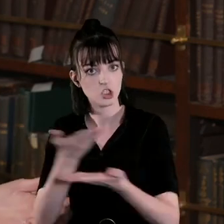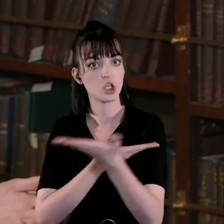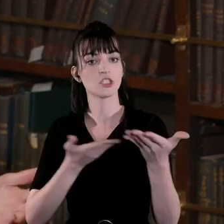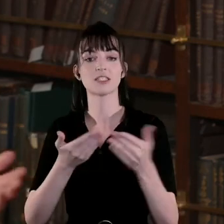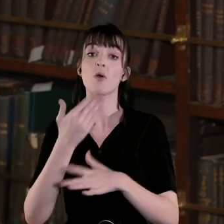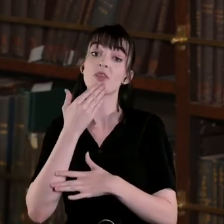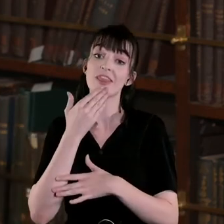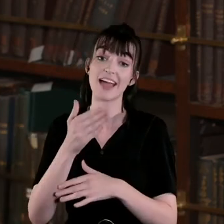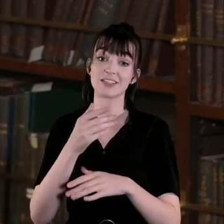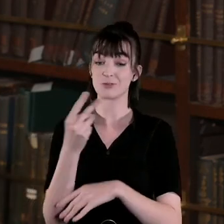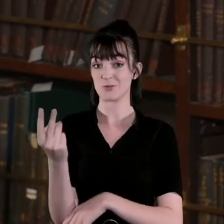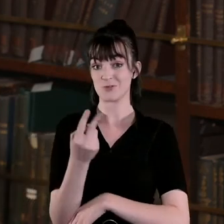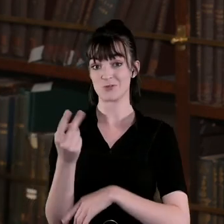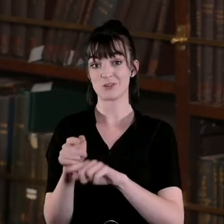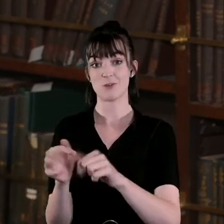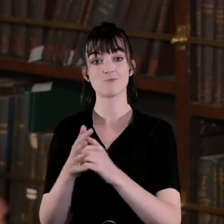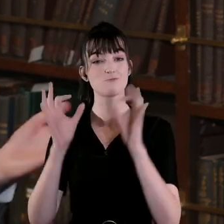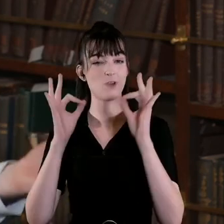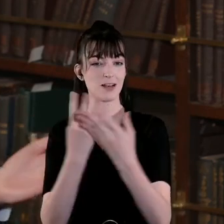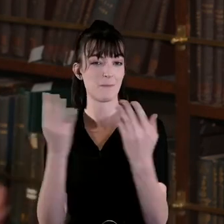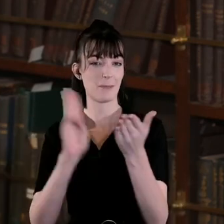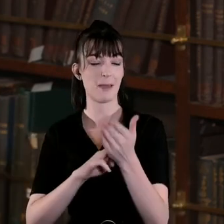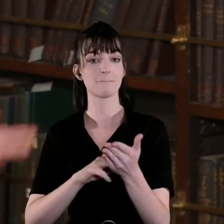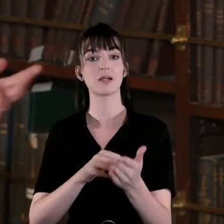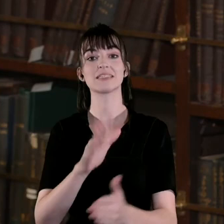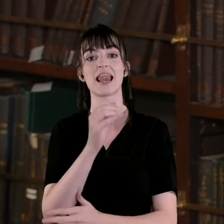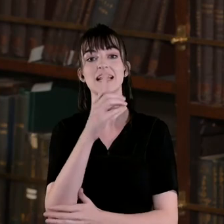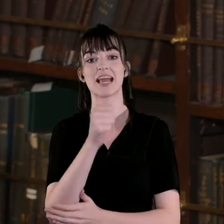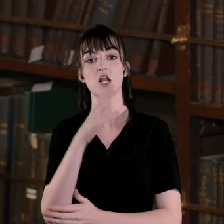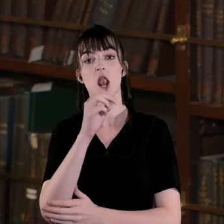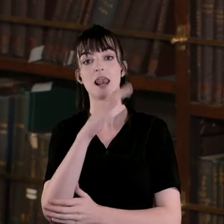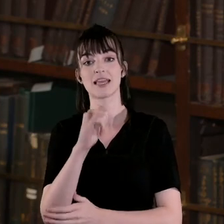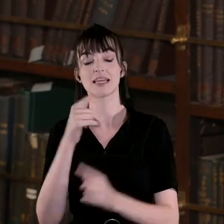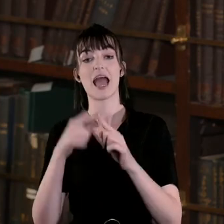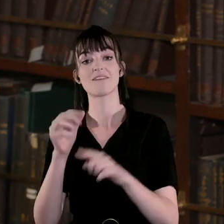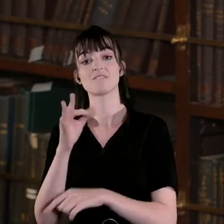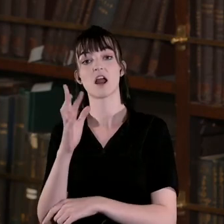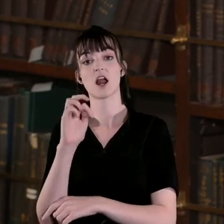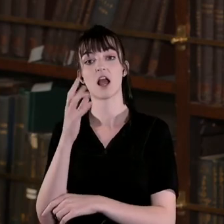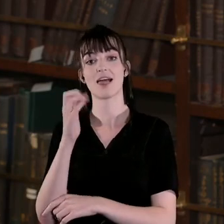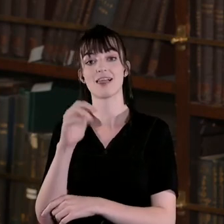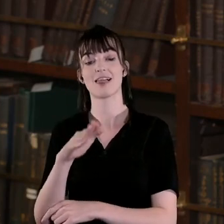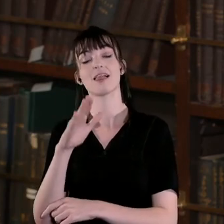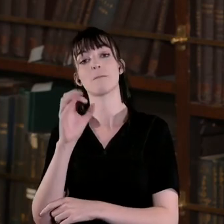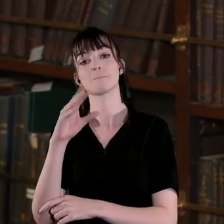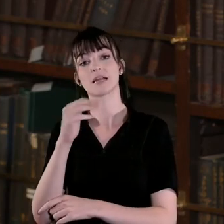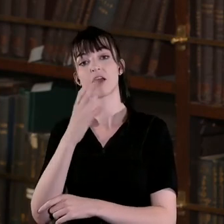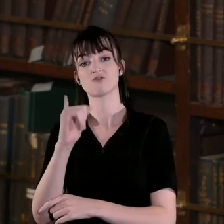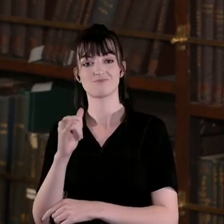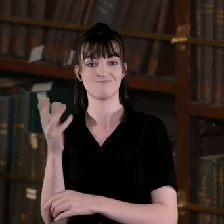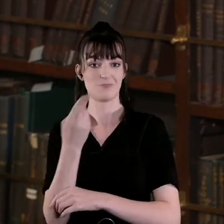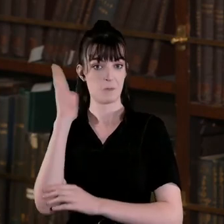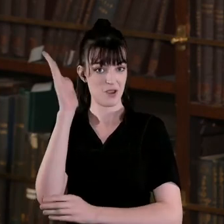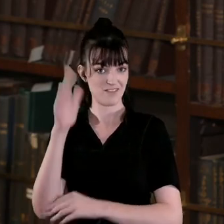huge thanks to our two brilliant panellists Professor Linda Connolly and Professor Fergal McGarry but there's also a wider team